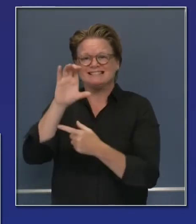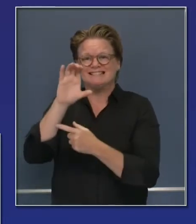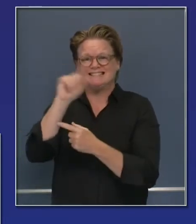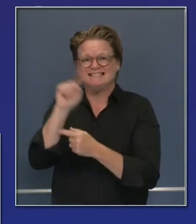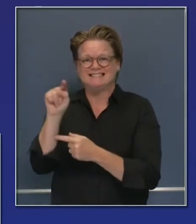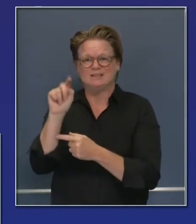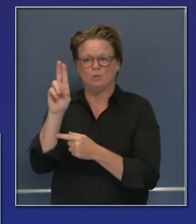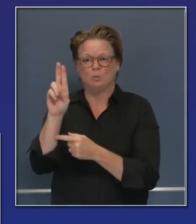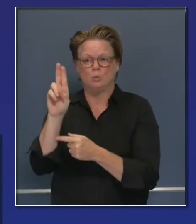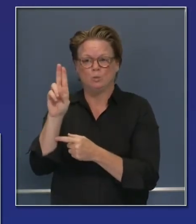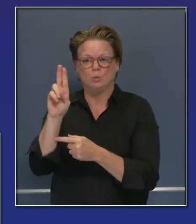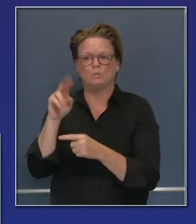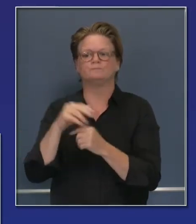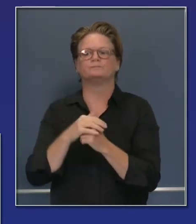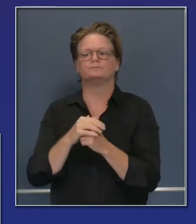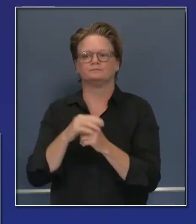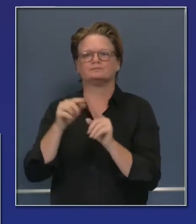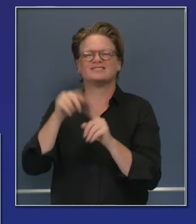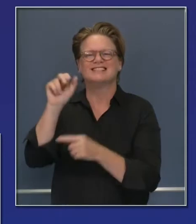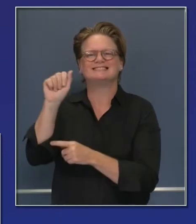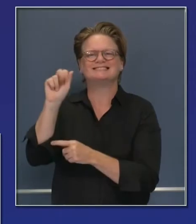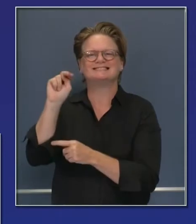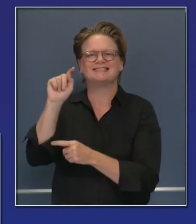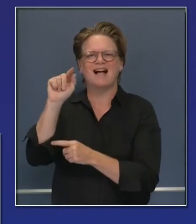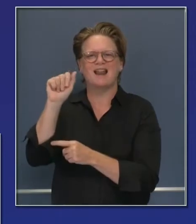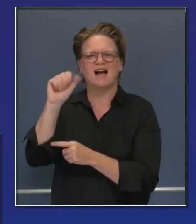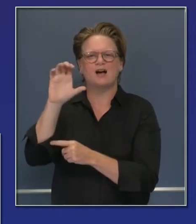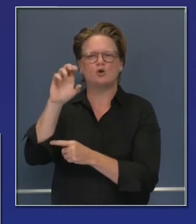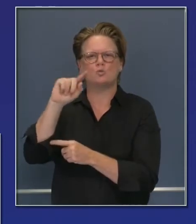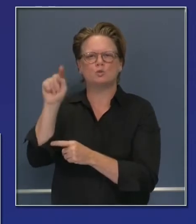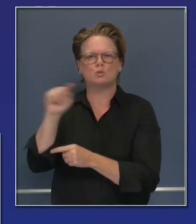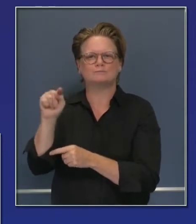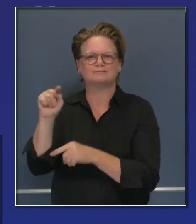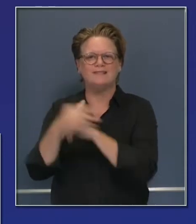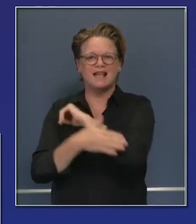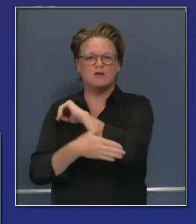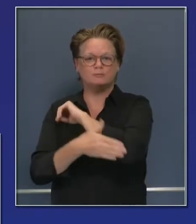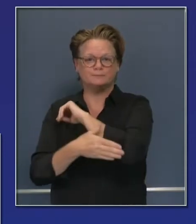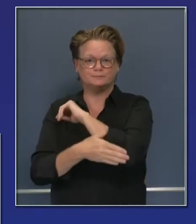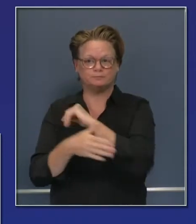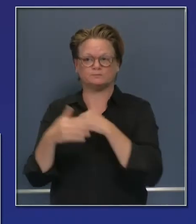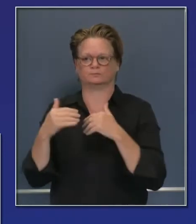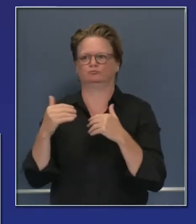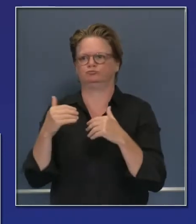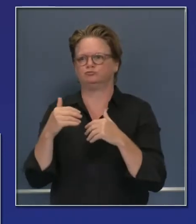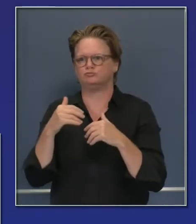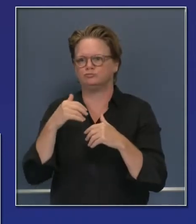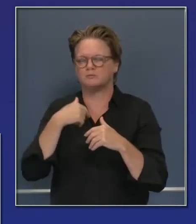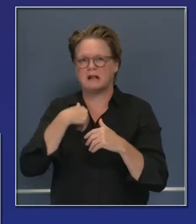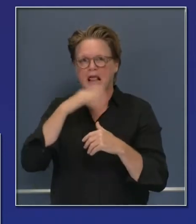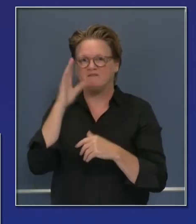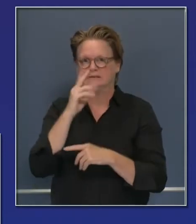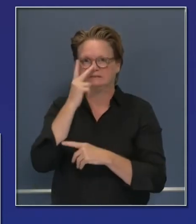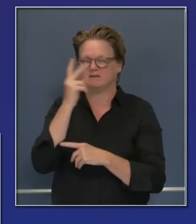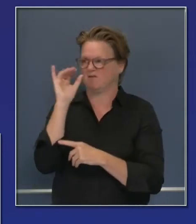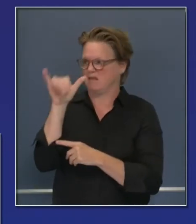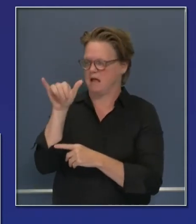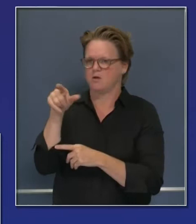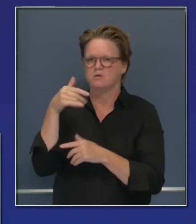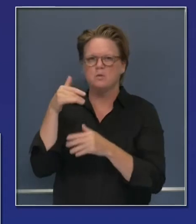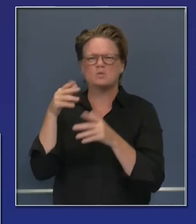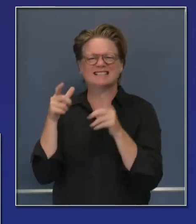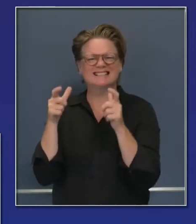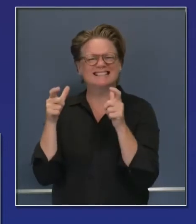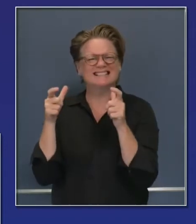generated a lot of stress for no other reason than in recorded history. We've never seen a fire this size and scope in this region